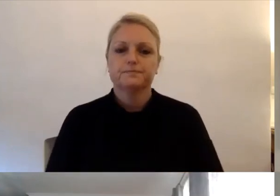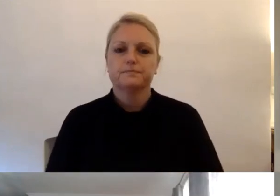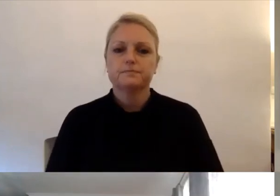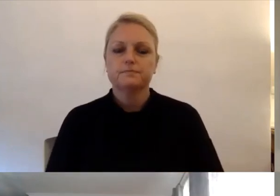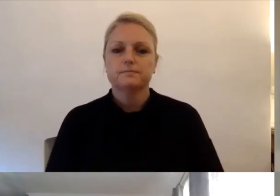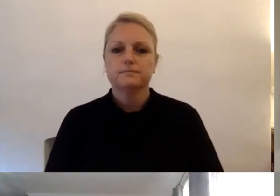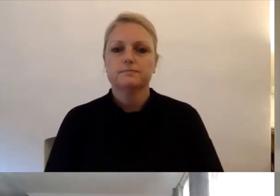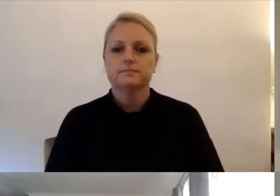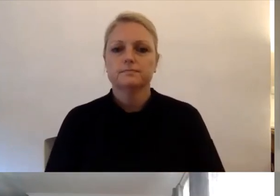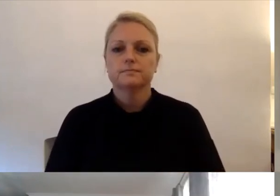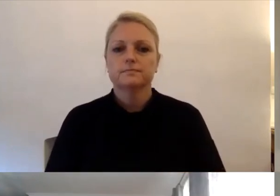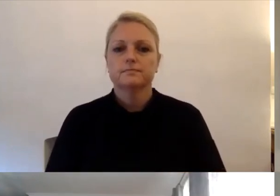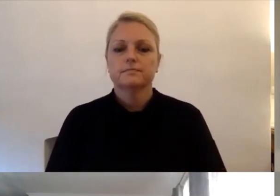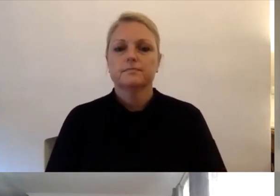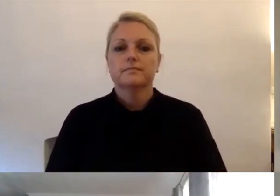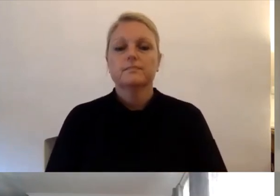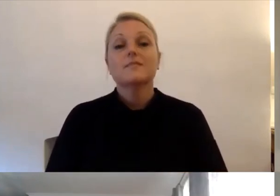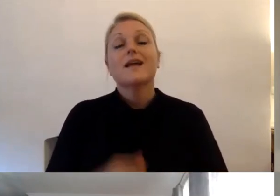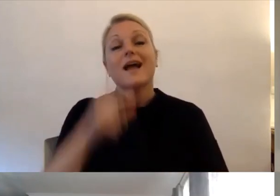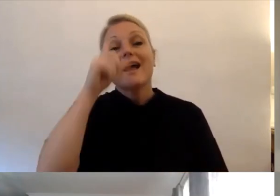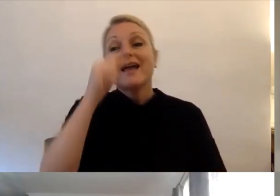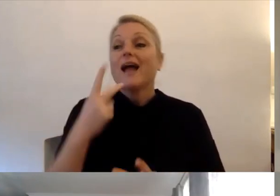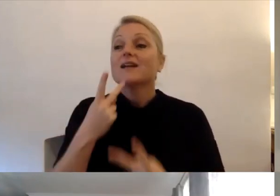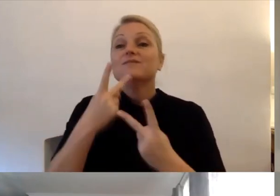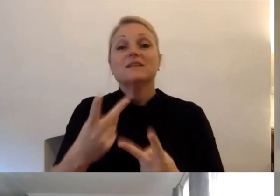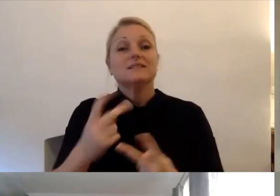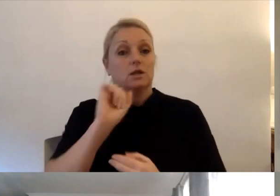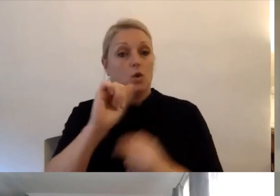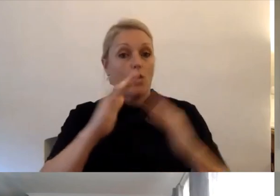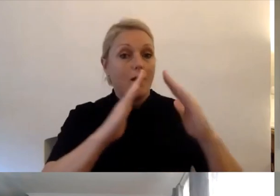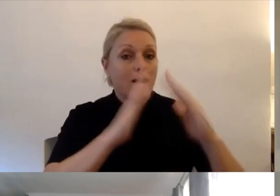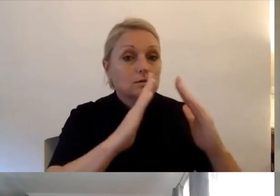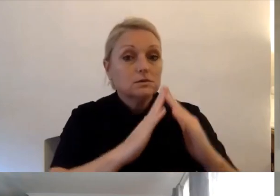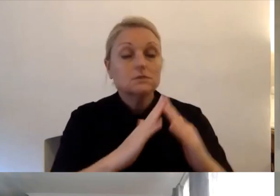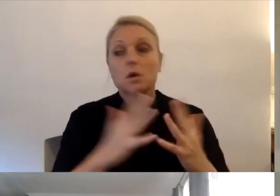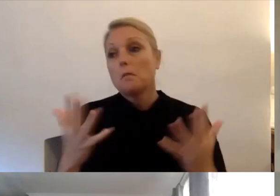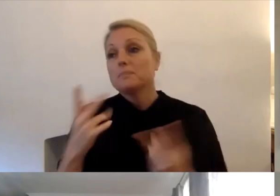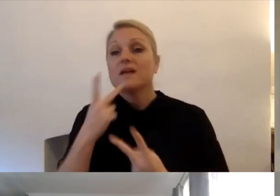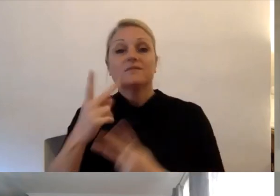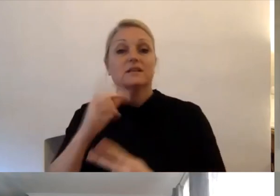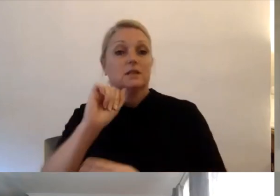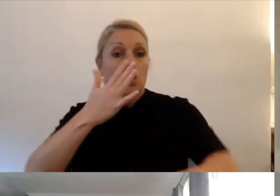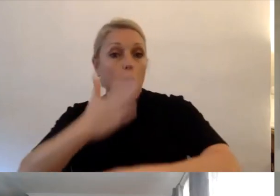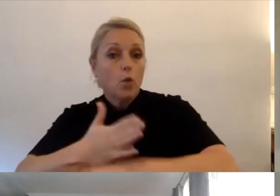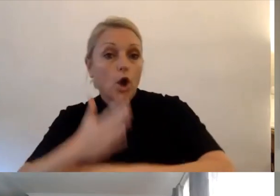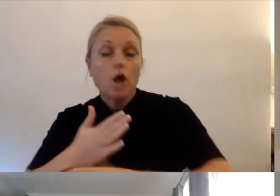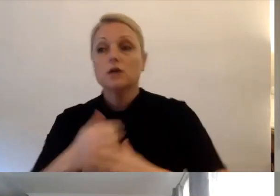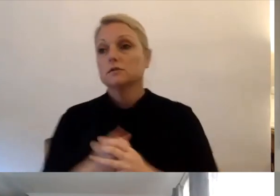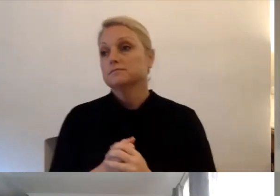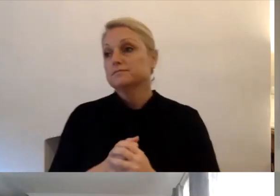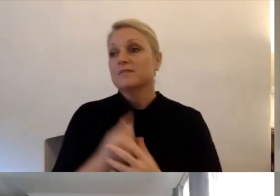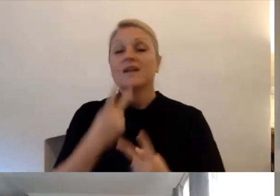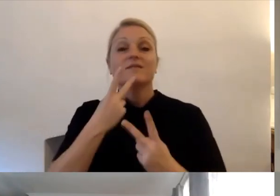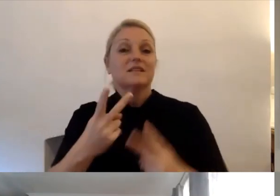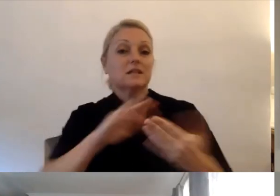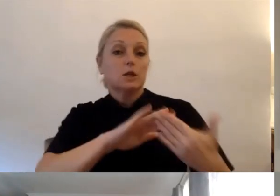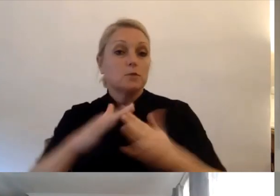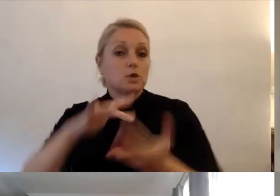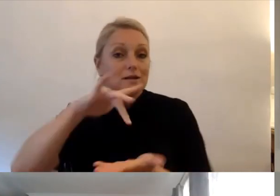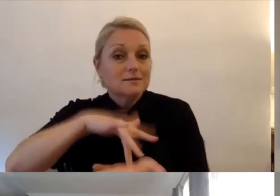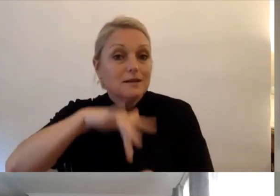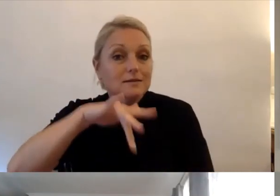We are also able to come to your homes or to your place of work or we can meet you at a community centre or a